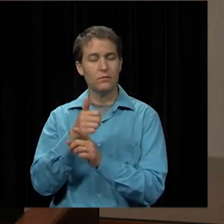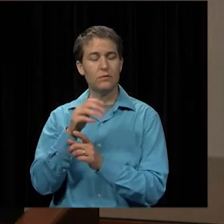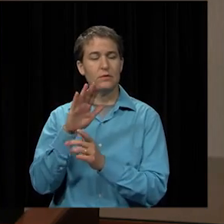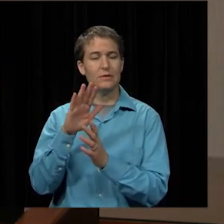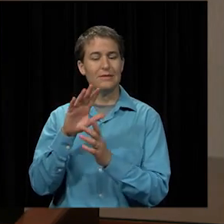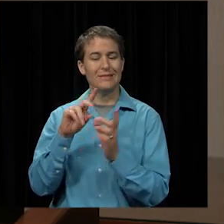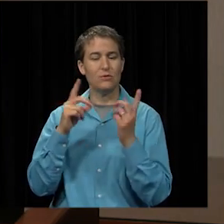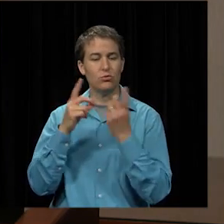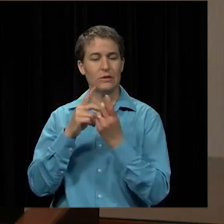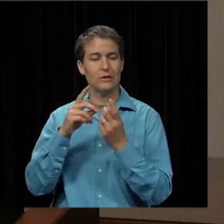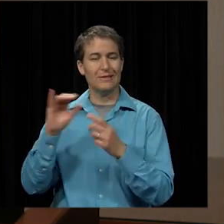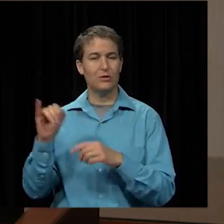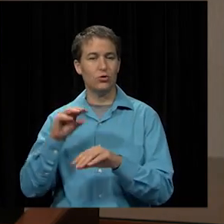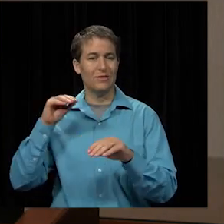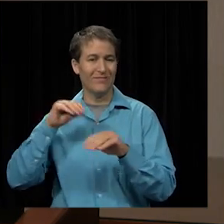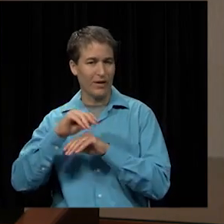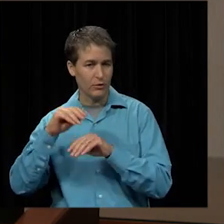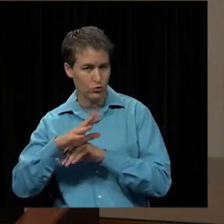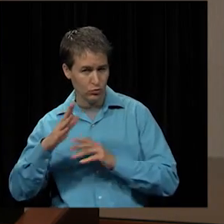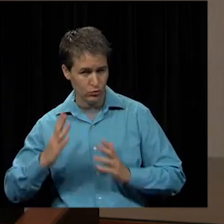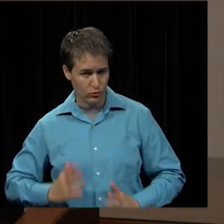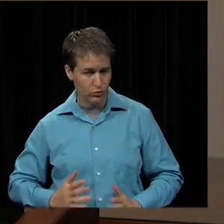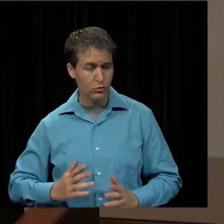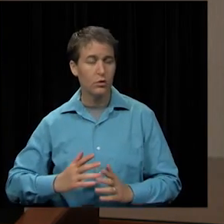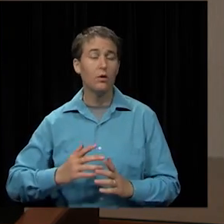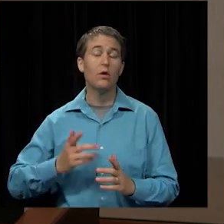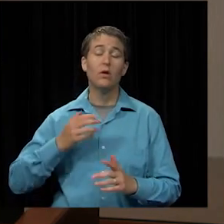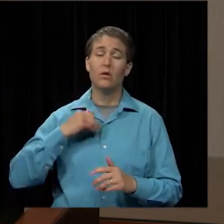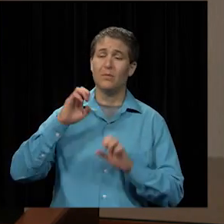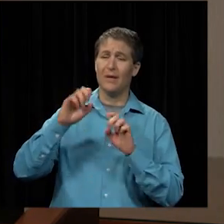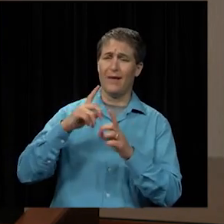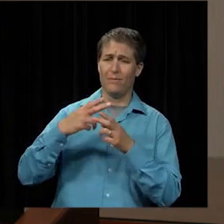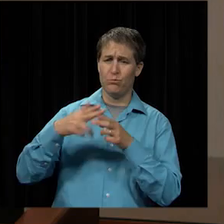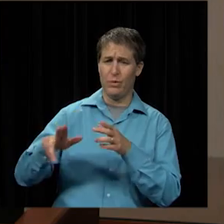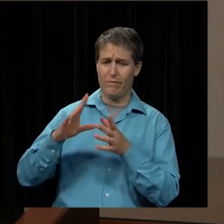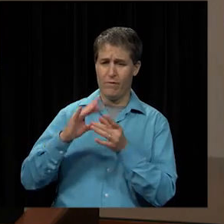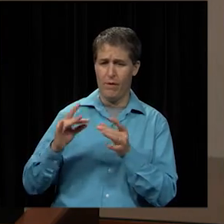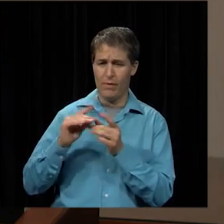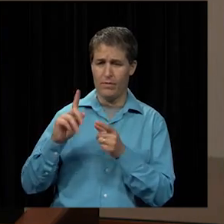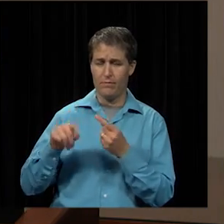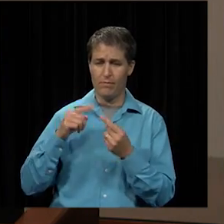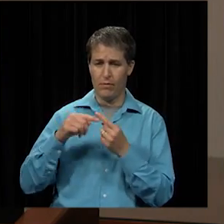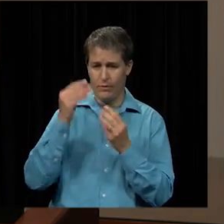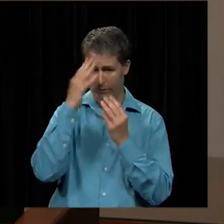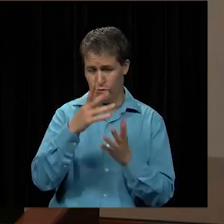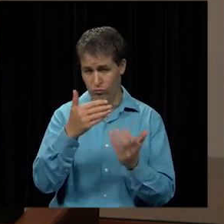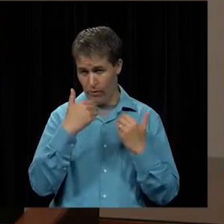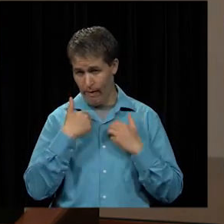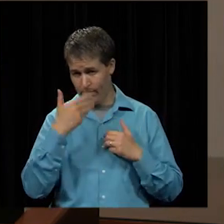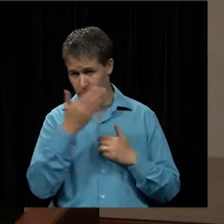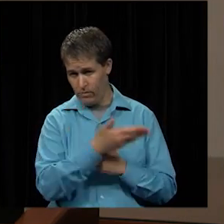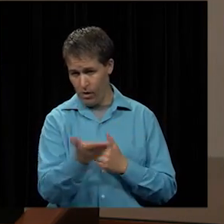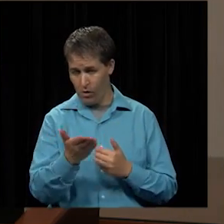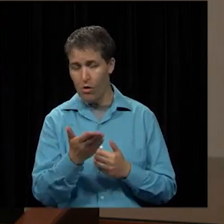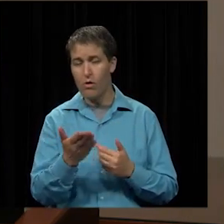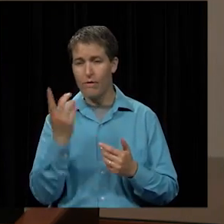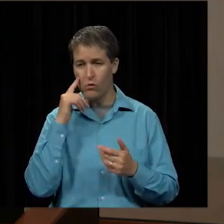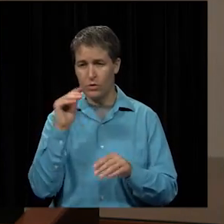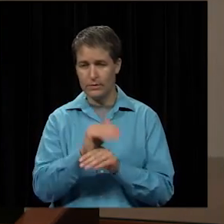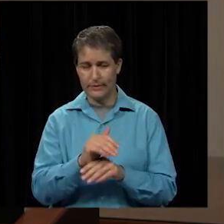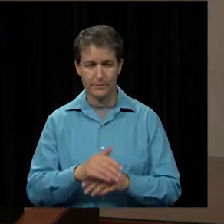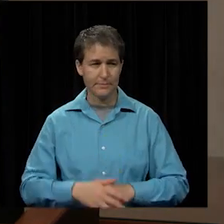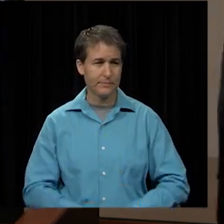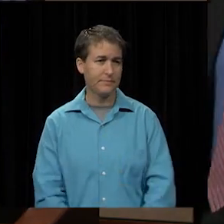advisors. So Ed has a very brief comment in regards to the information that you have in front of you for this evening.